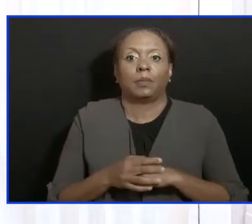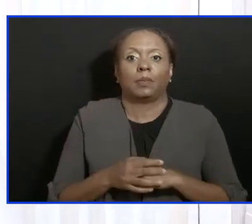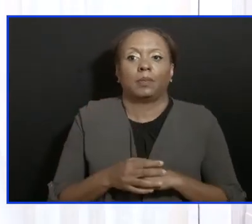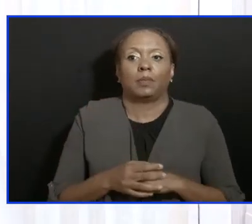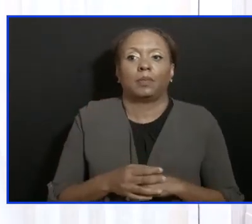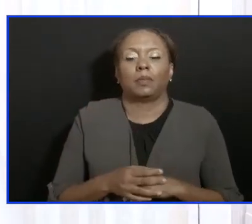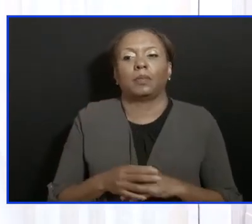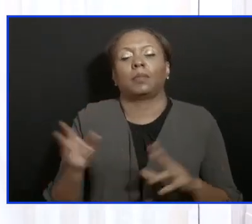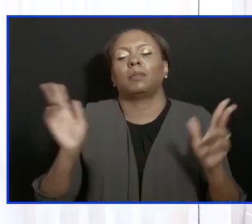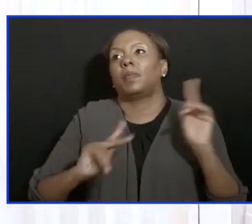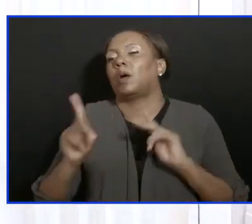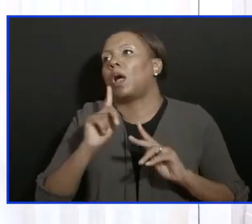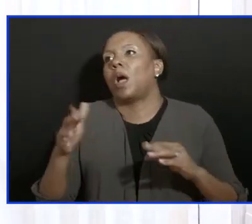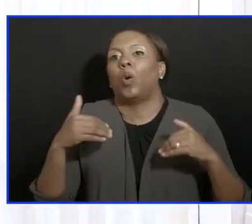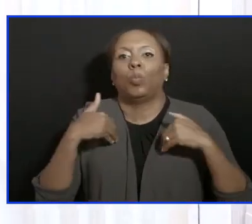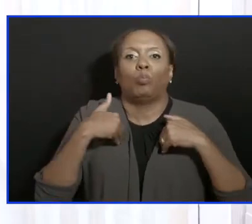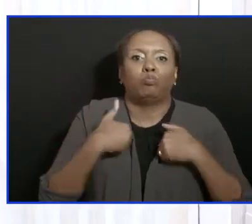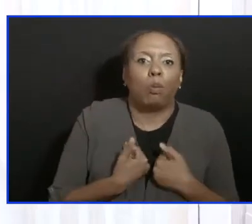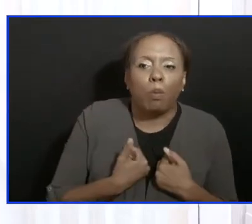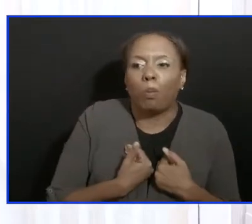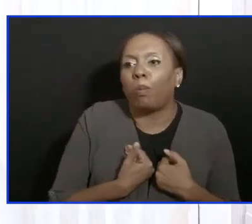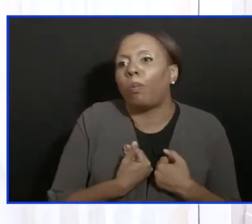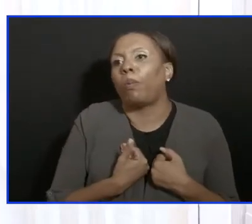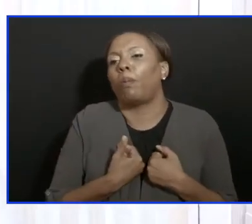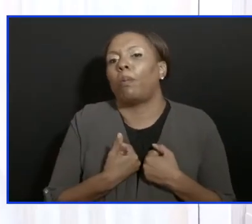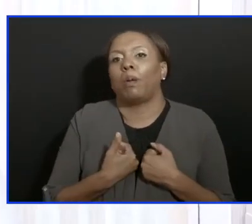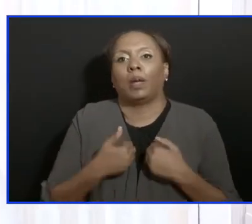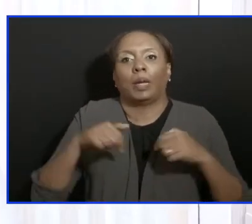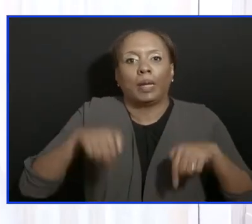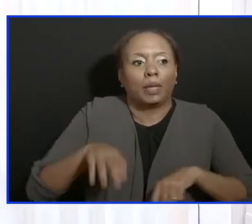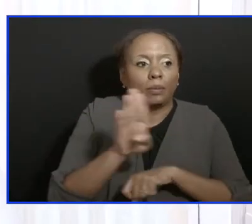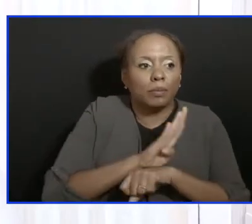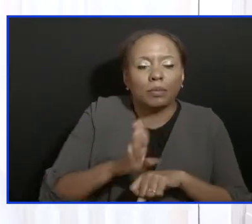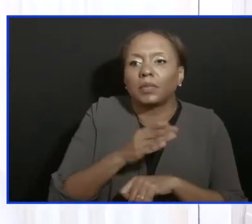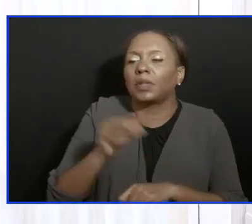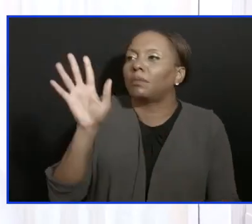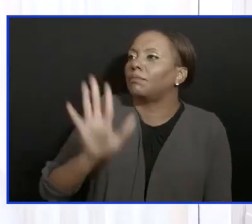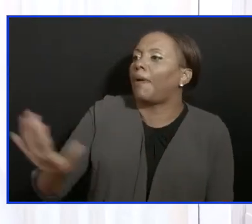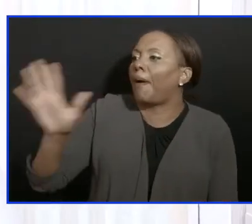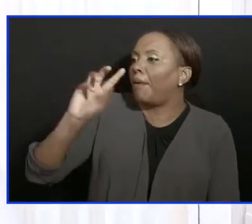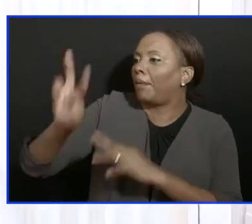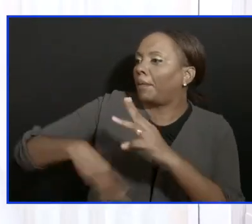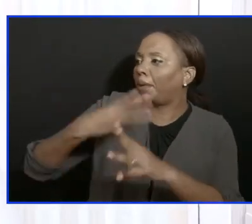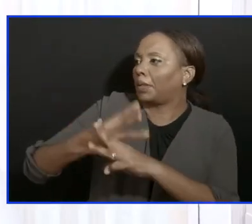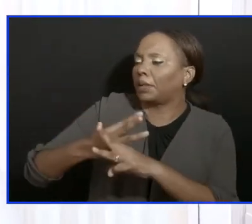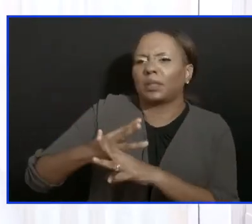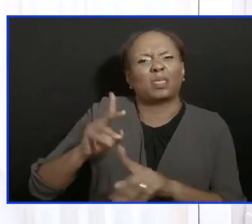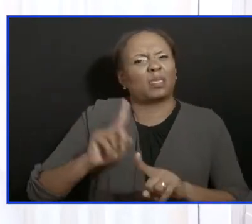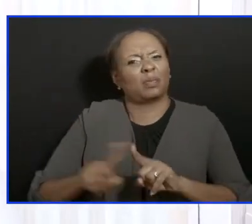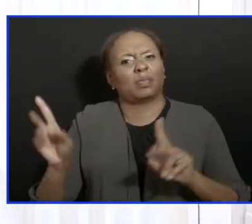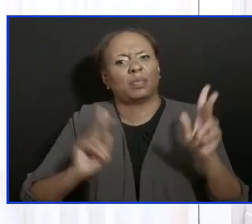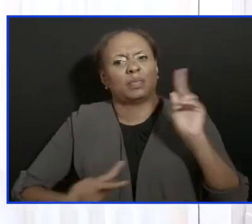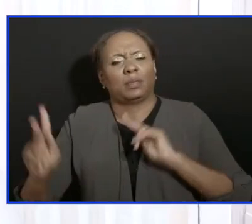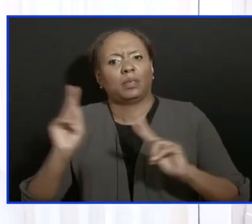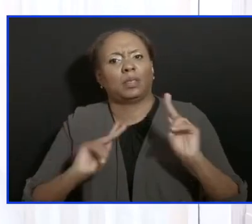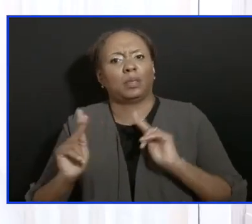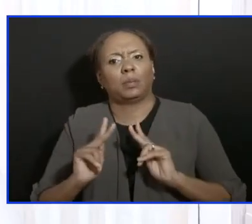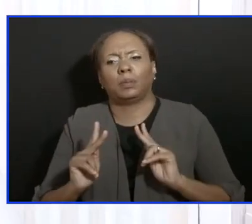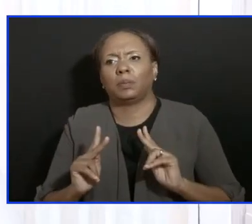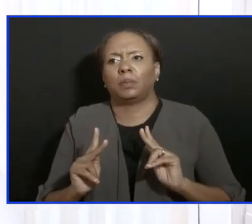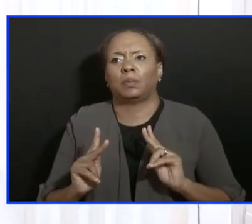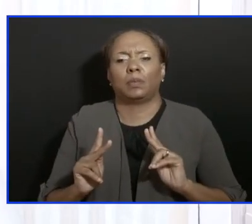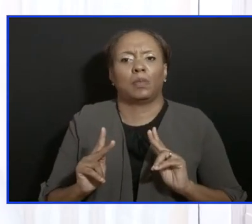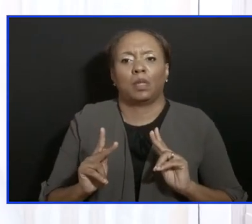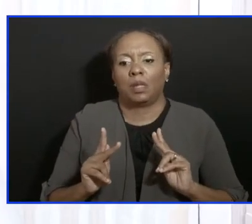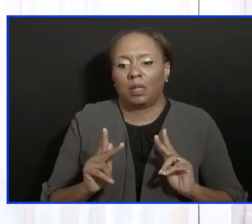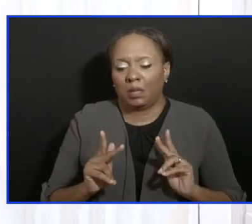There is lockdown fatigue in this country and across the world. Not just Barbados. Two, that people are already showing that they're not prepared